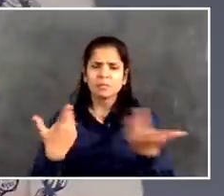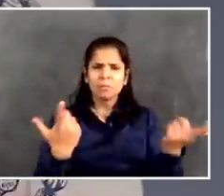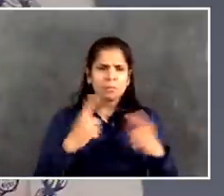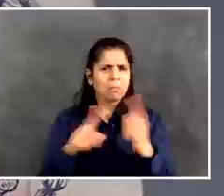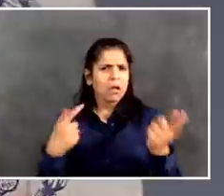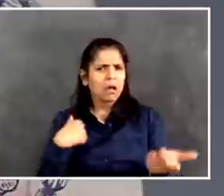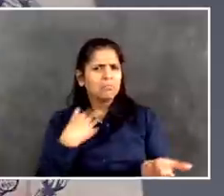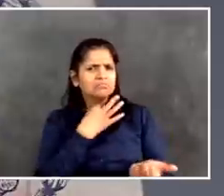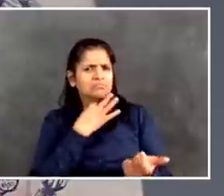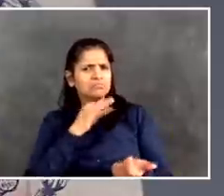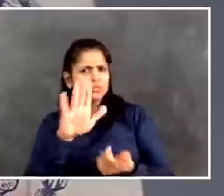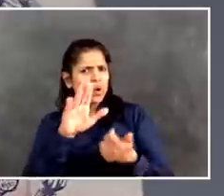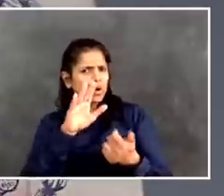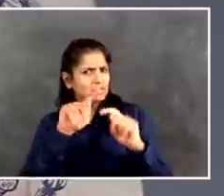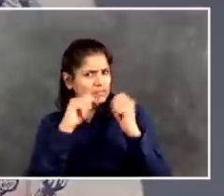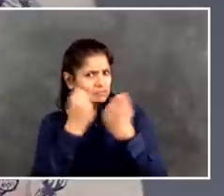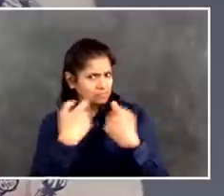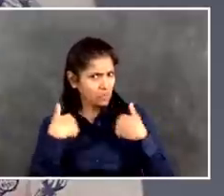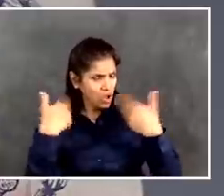stands on that. Sure.